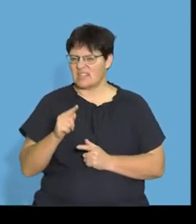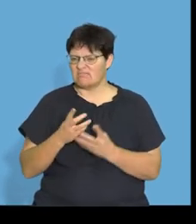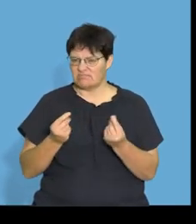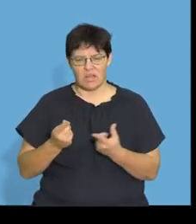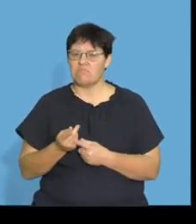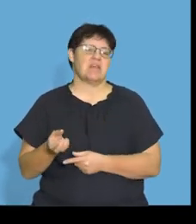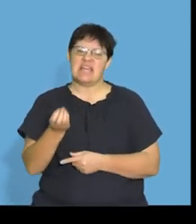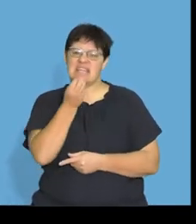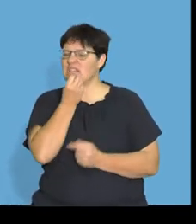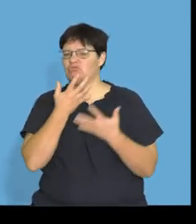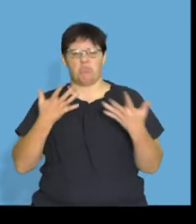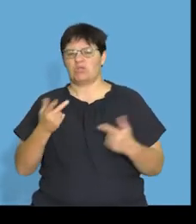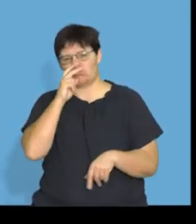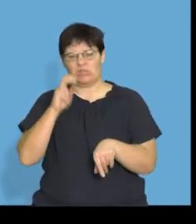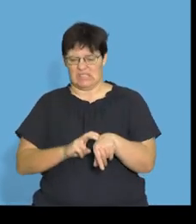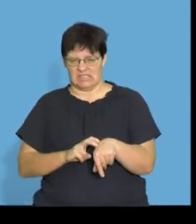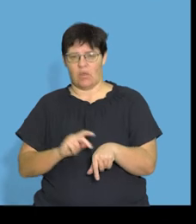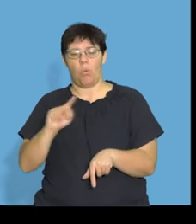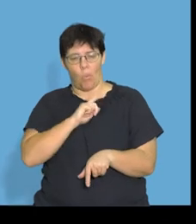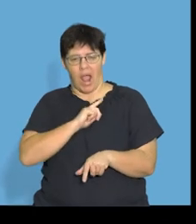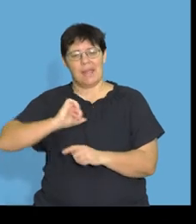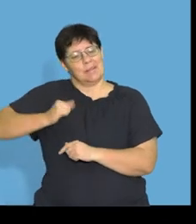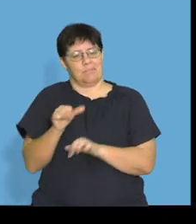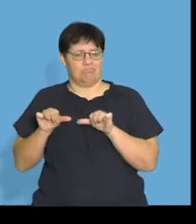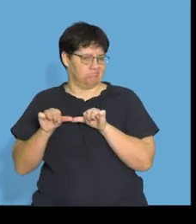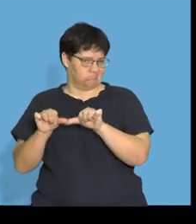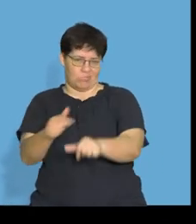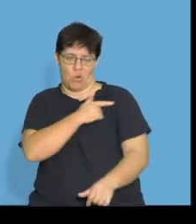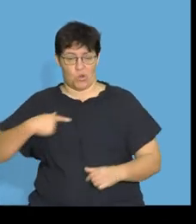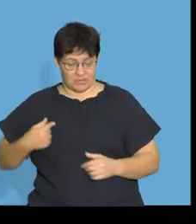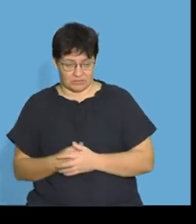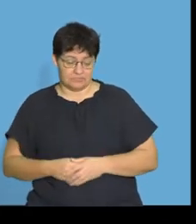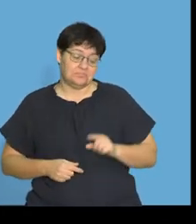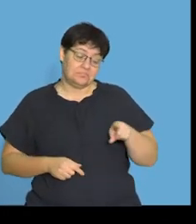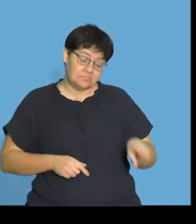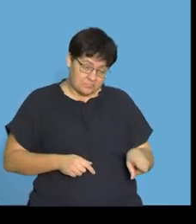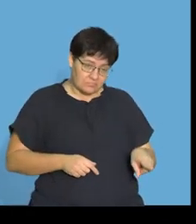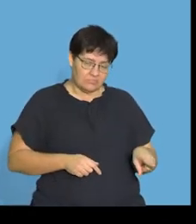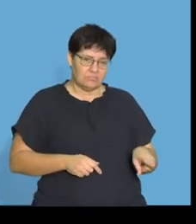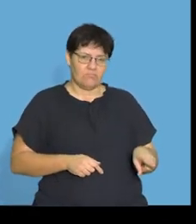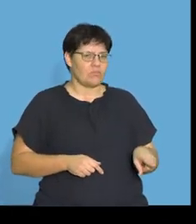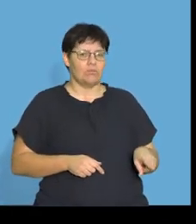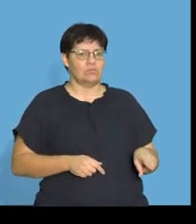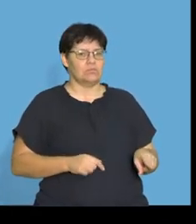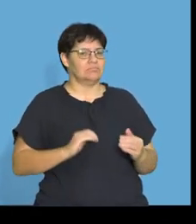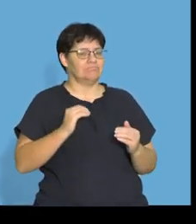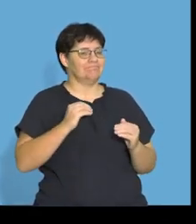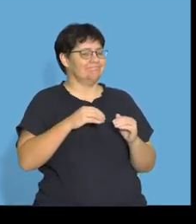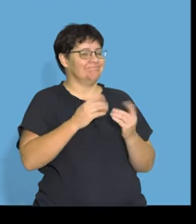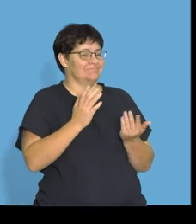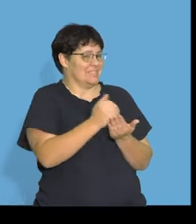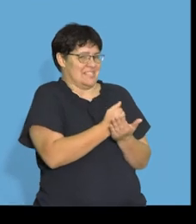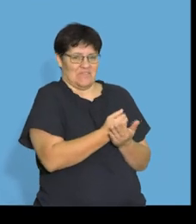we don't need to eat as much of it, right? It lasts in our body longer. Then the ones that we don't store.